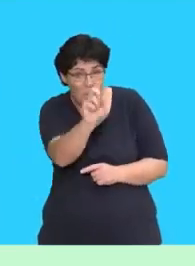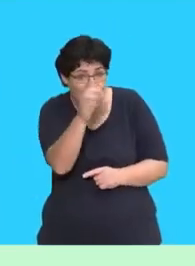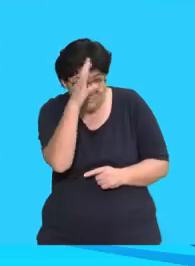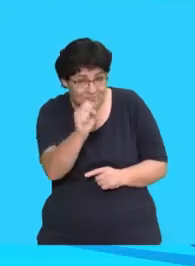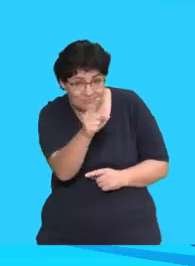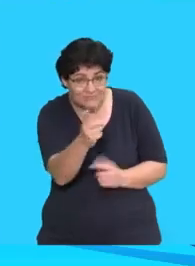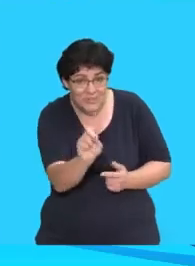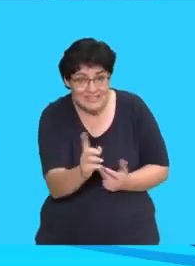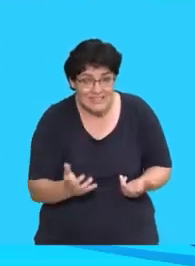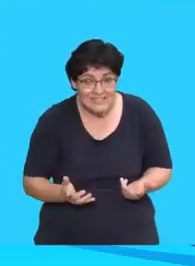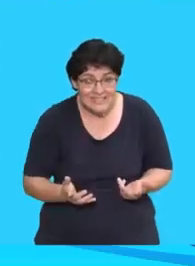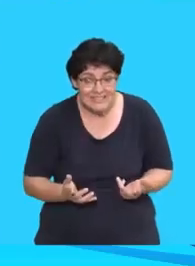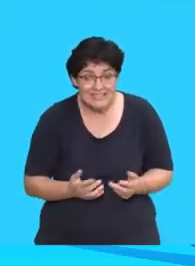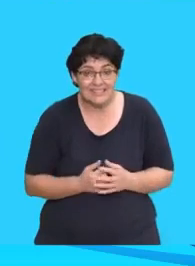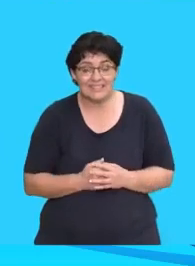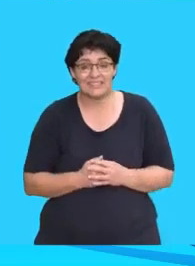what it is?